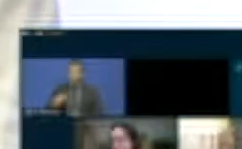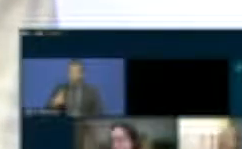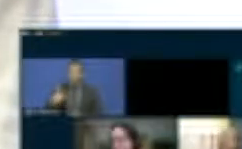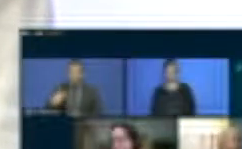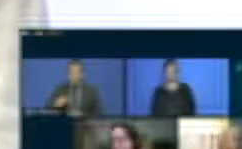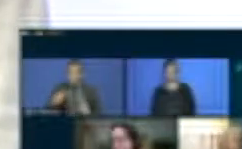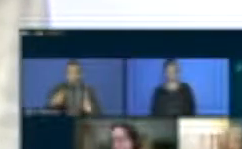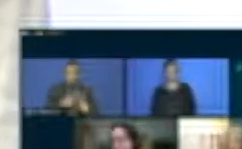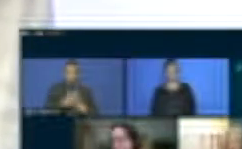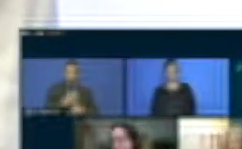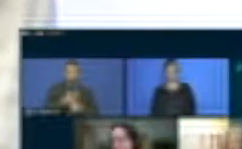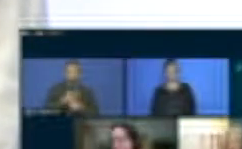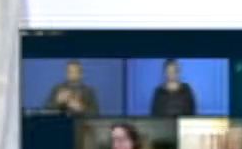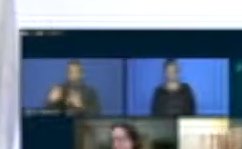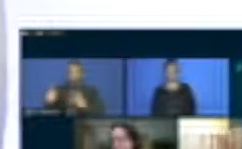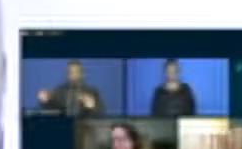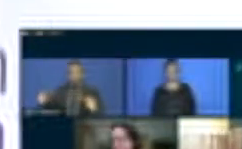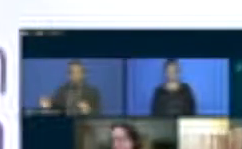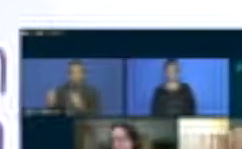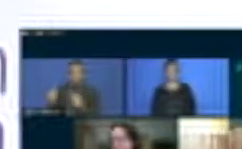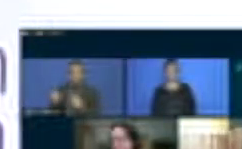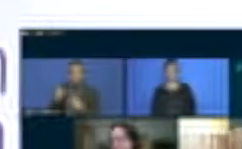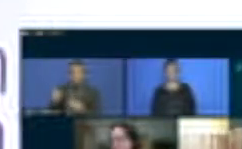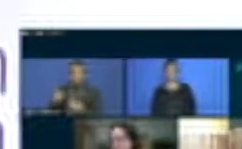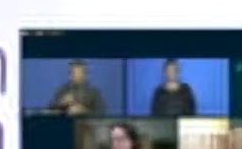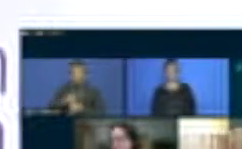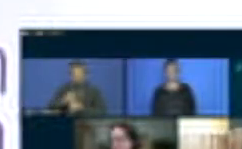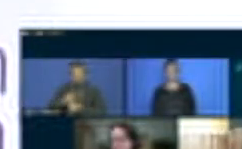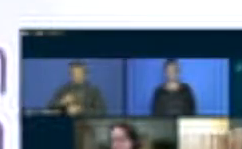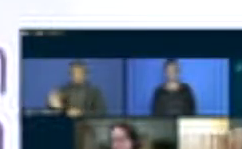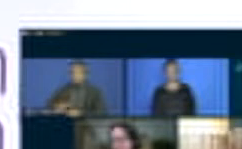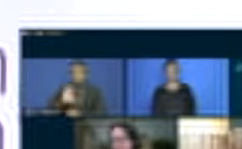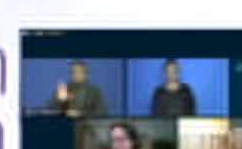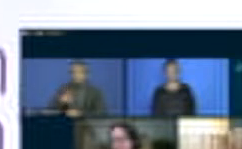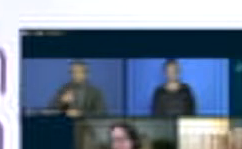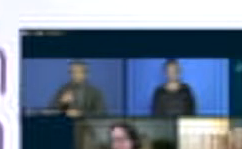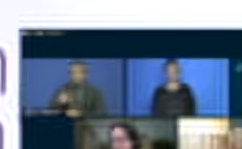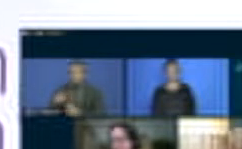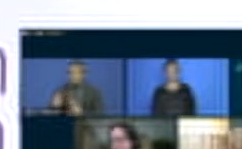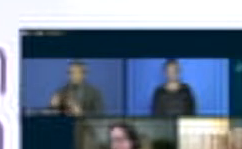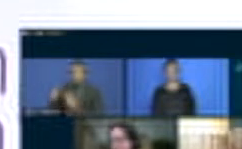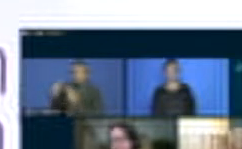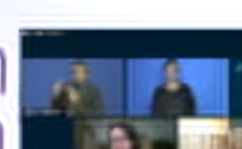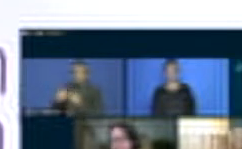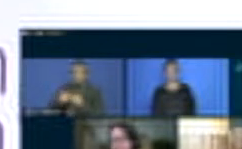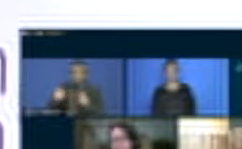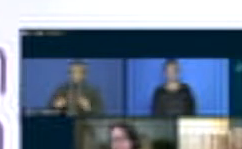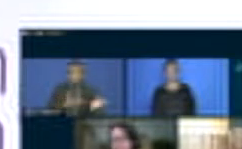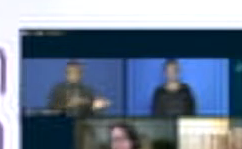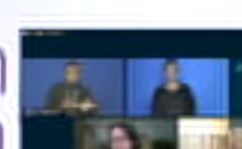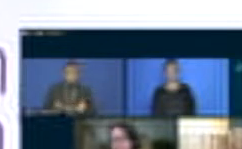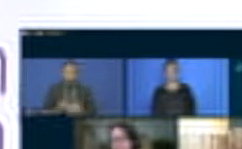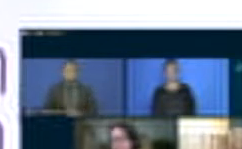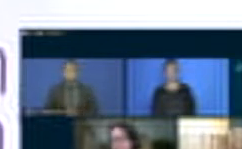Review Mechanism. You are welcome. Mr. Hangula, you are with the African Peer Review Mechanism Secretariat in